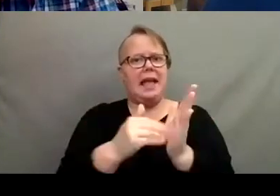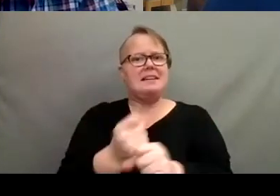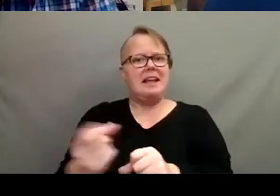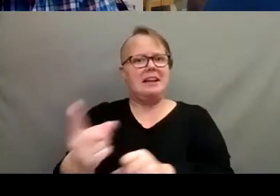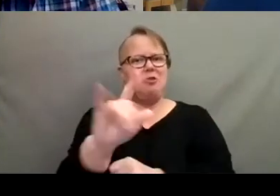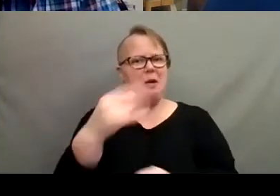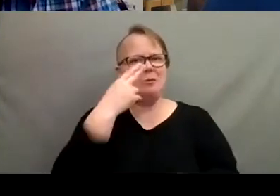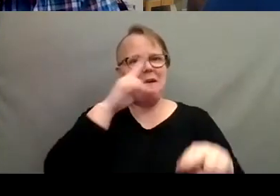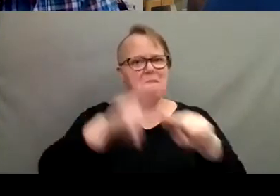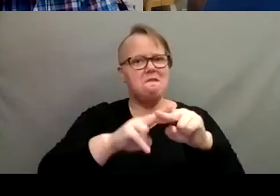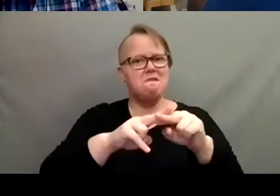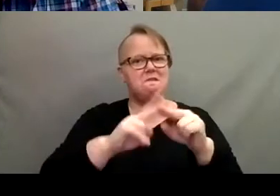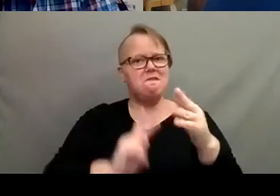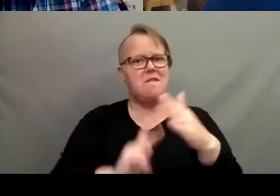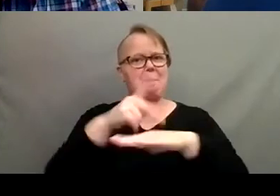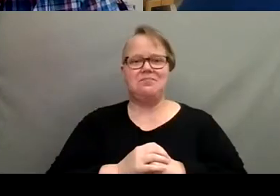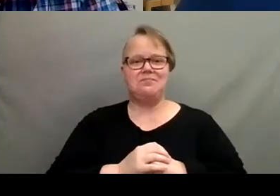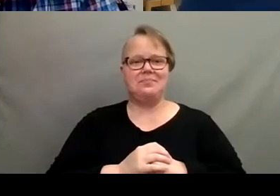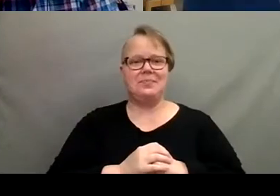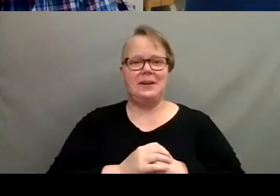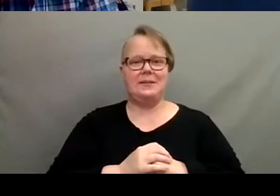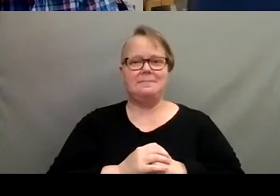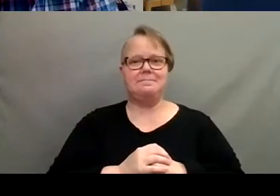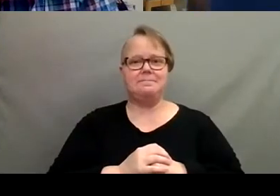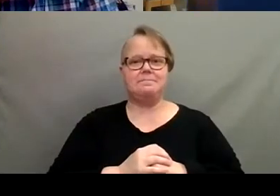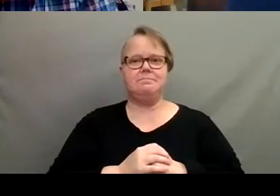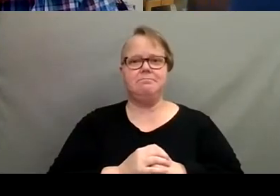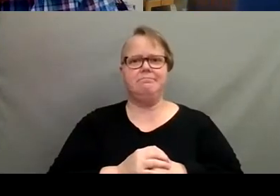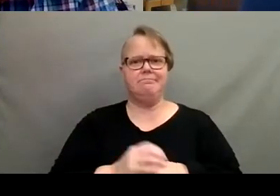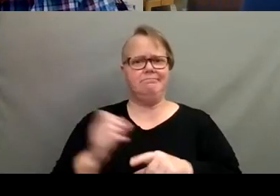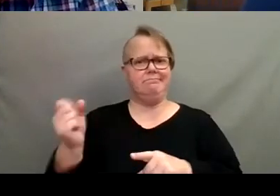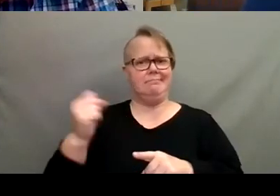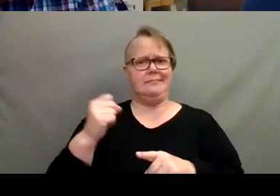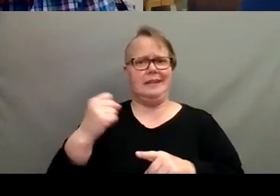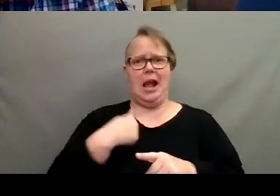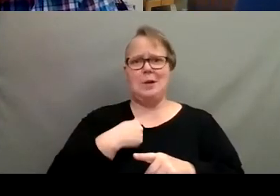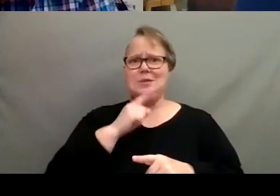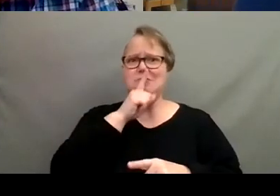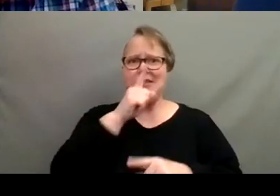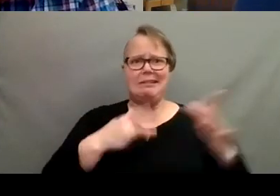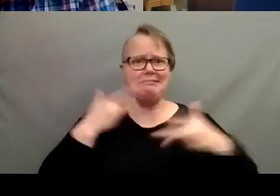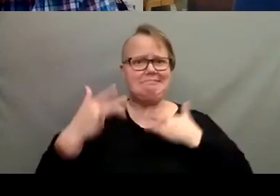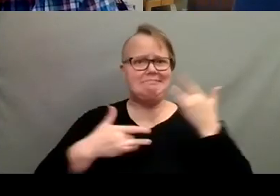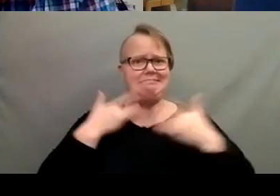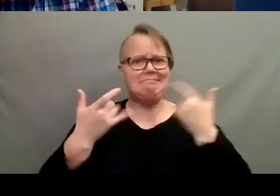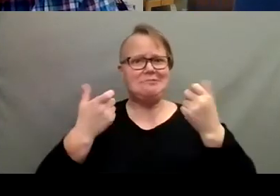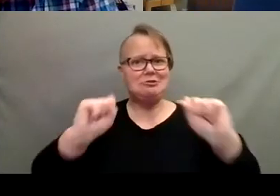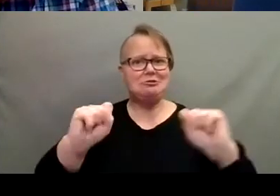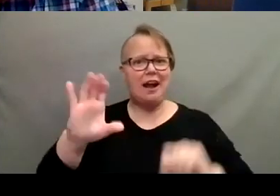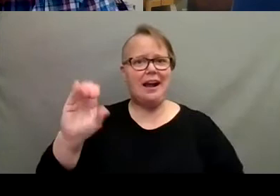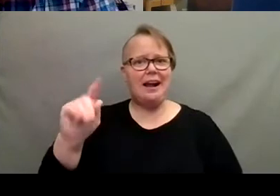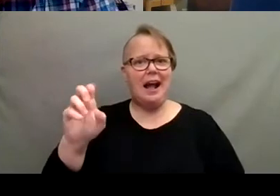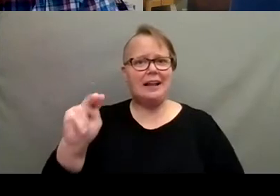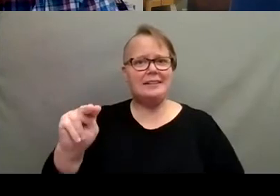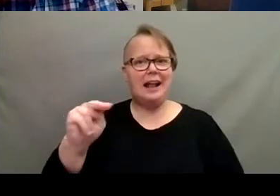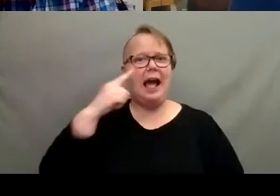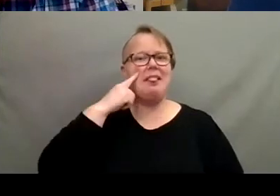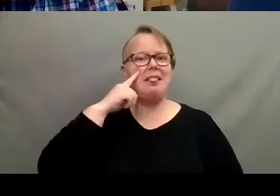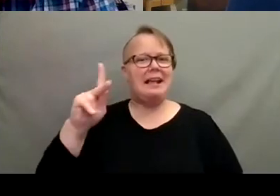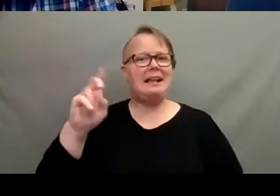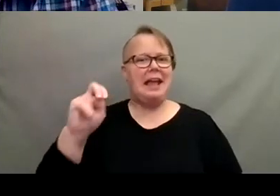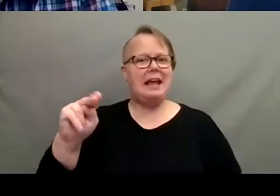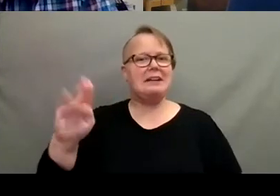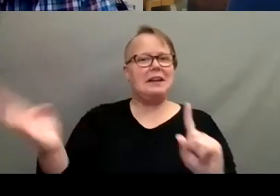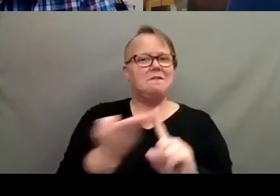grow. Very cool. Yeah. I, I would be super excited to try cotton. think Ken has talked me into it for next